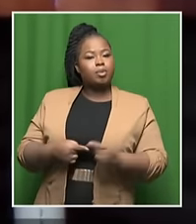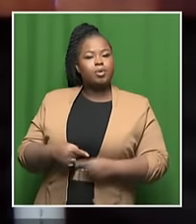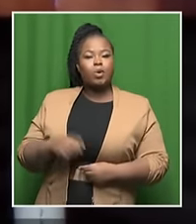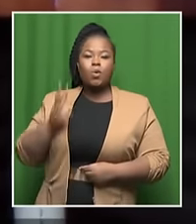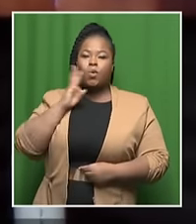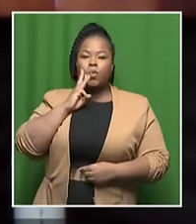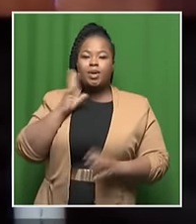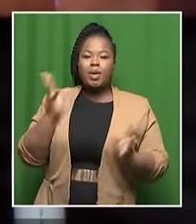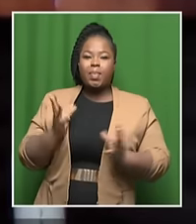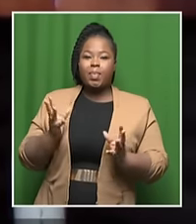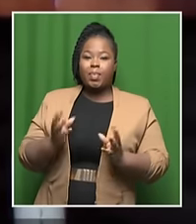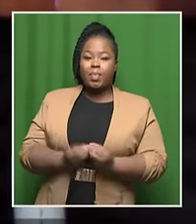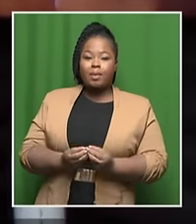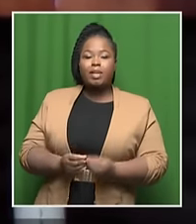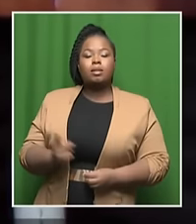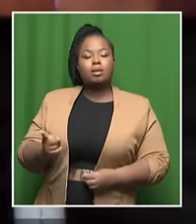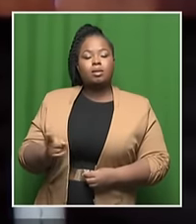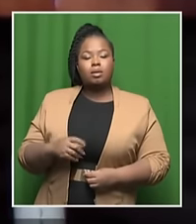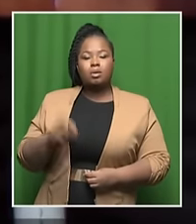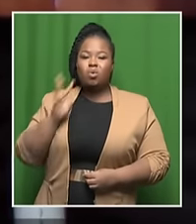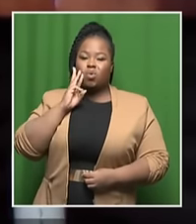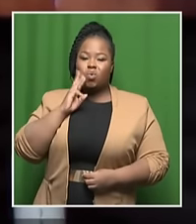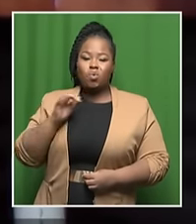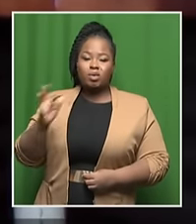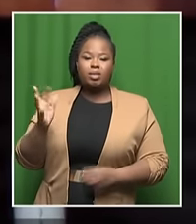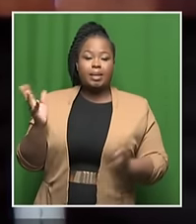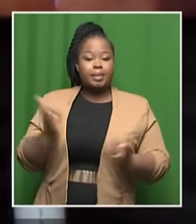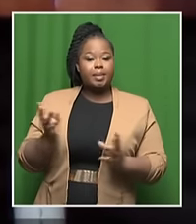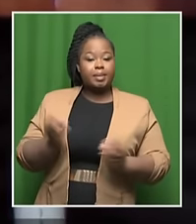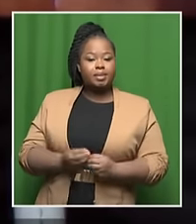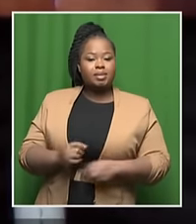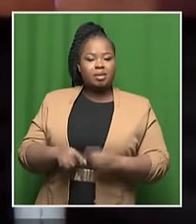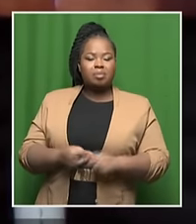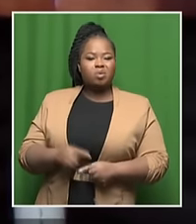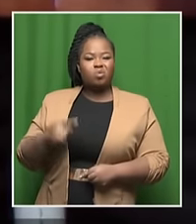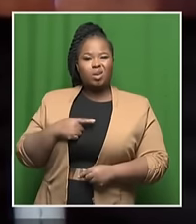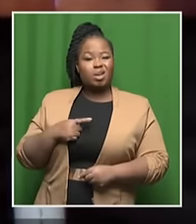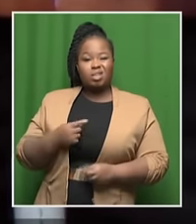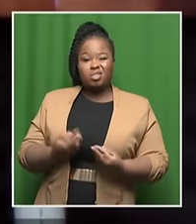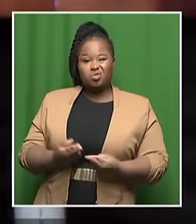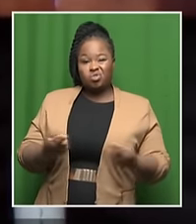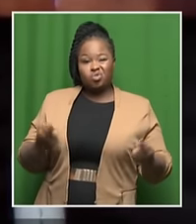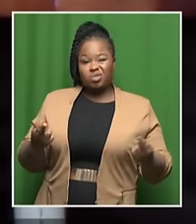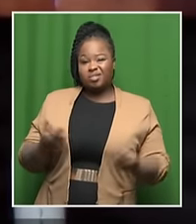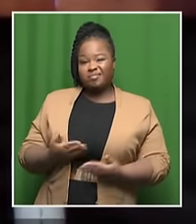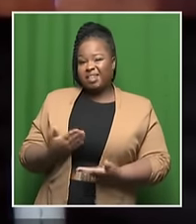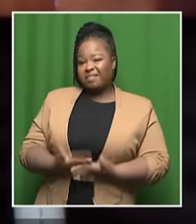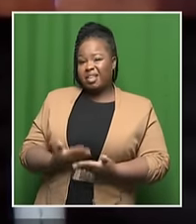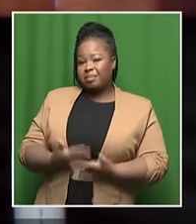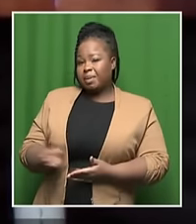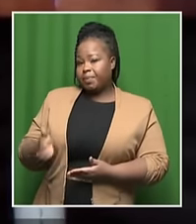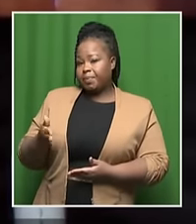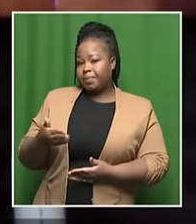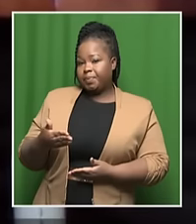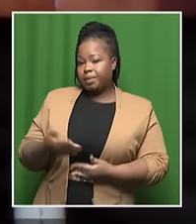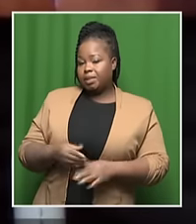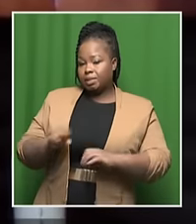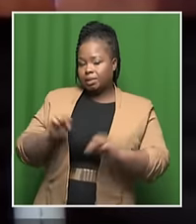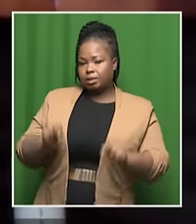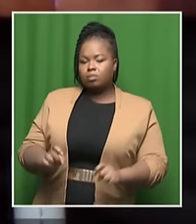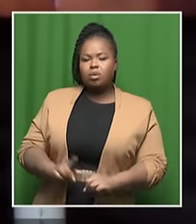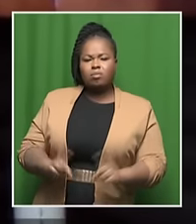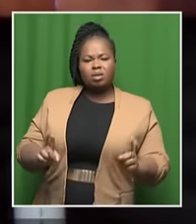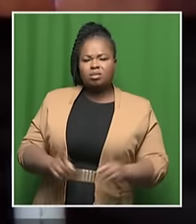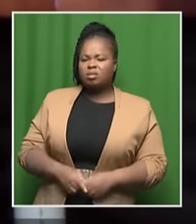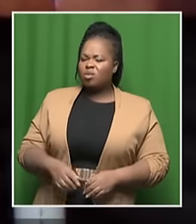scarcity issue. Water scarcity is simply about the non-availability of the resource somewhere in the system. In this context, we do